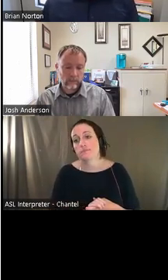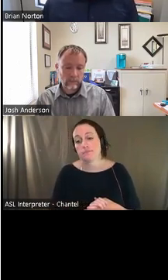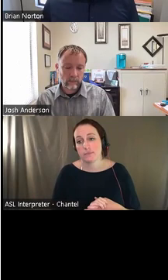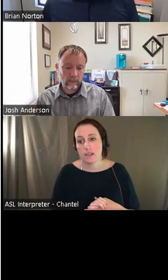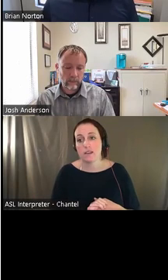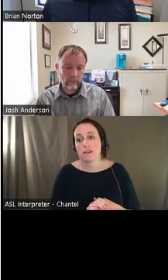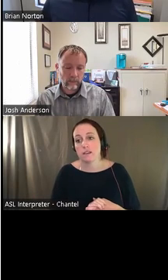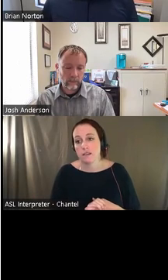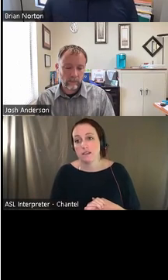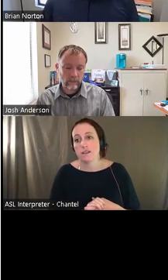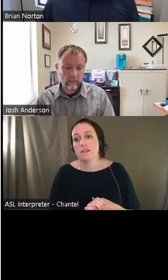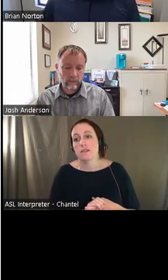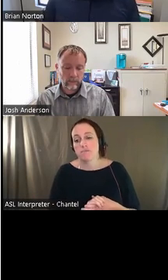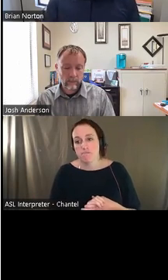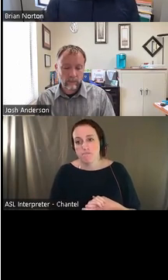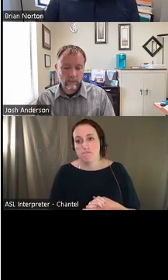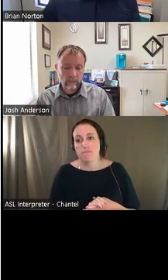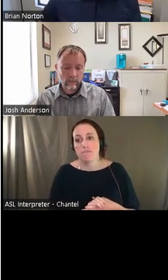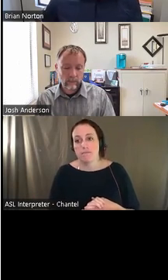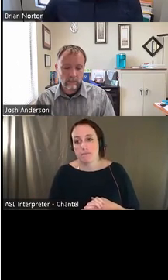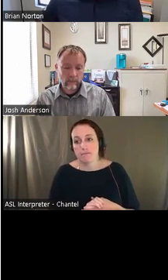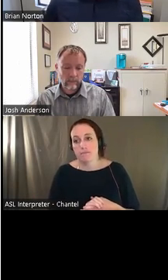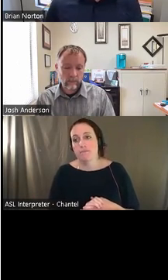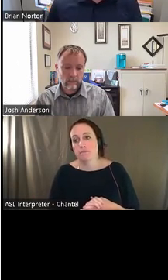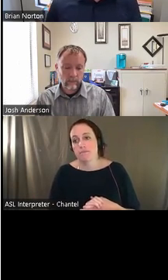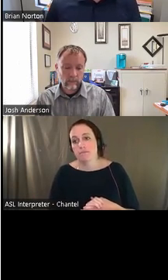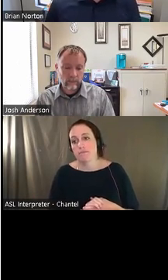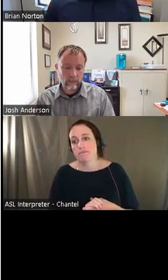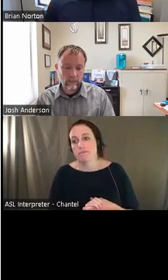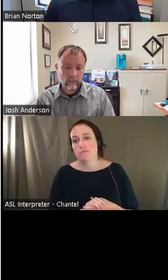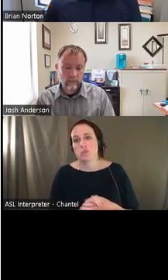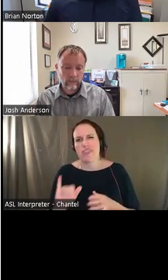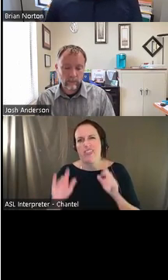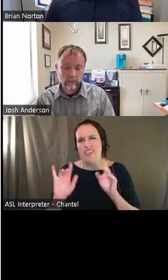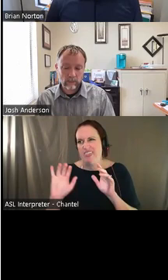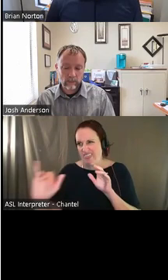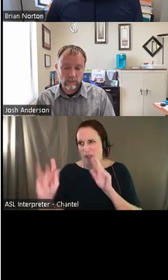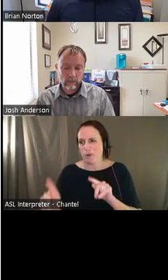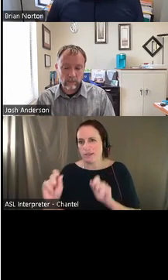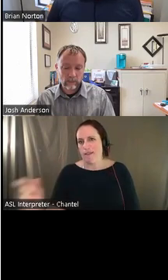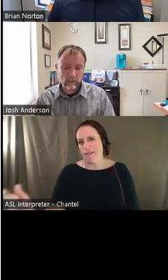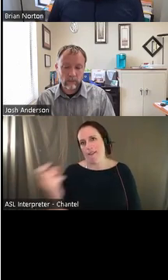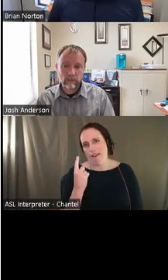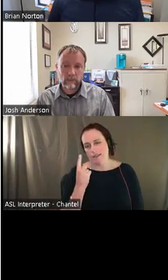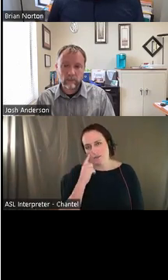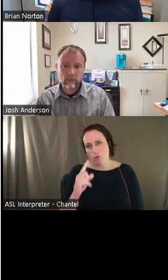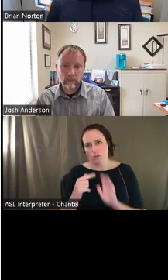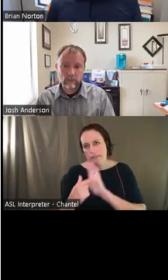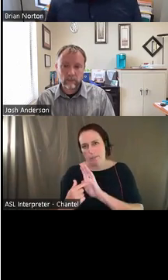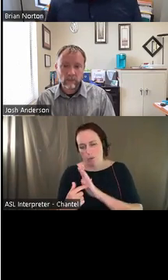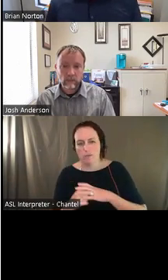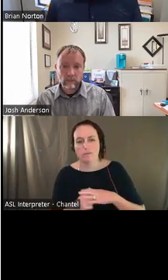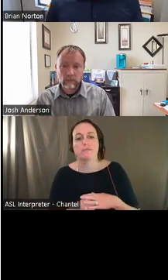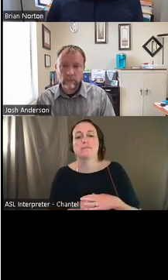doesn't matter who they are. Um, they can ask for a device demonstration. Um, the thing that I tease out in this is not typically an